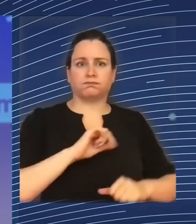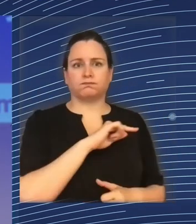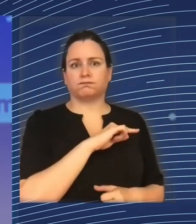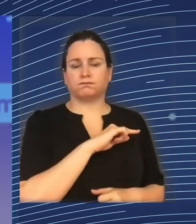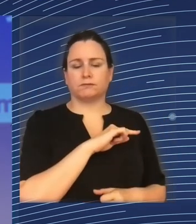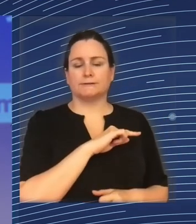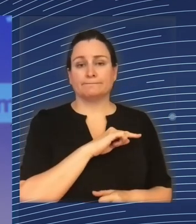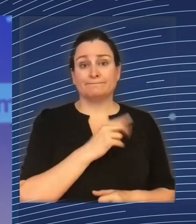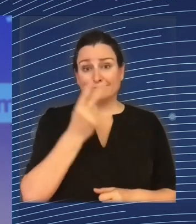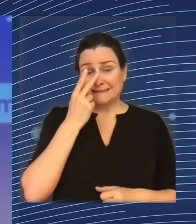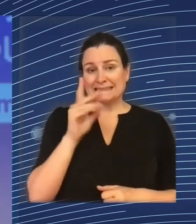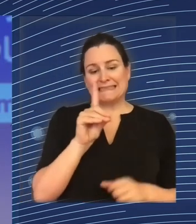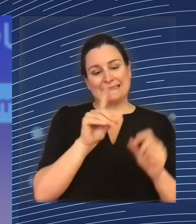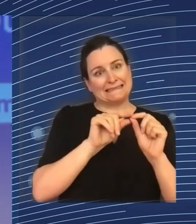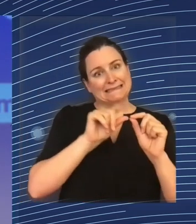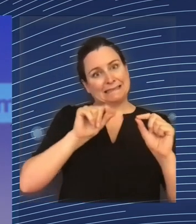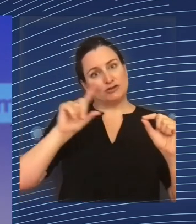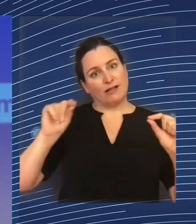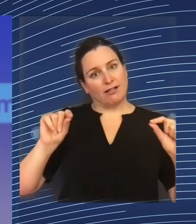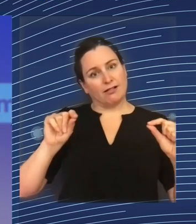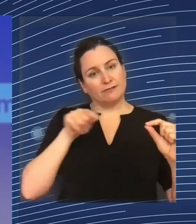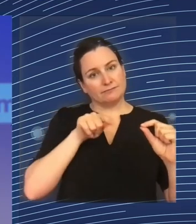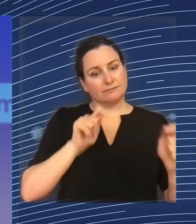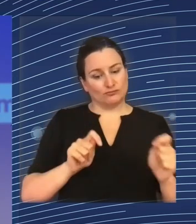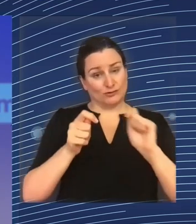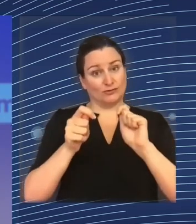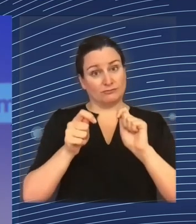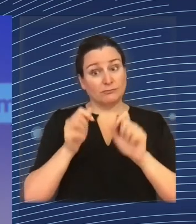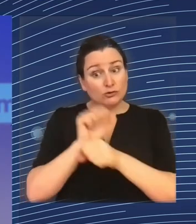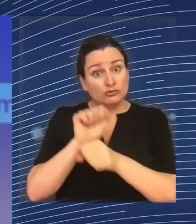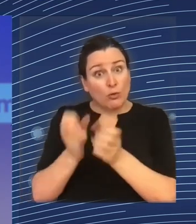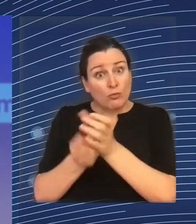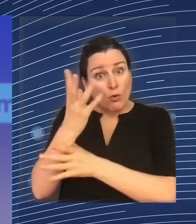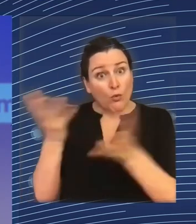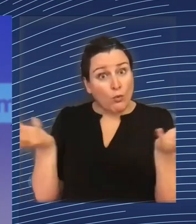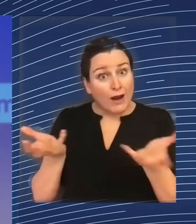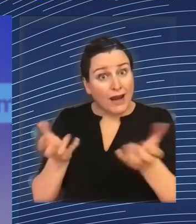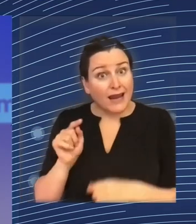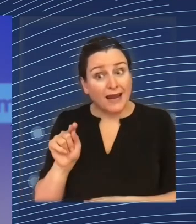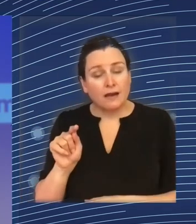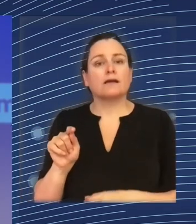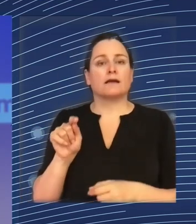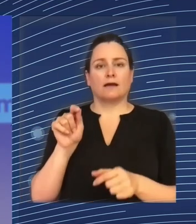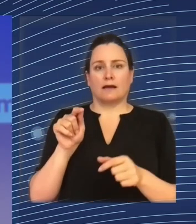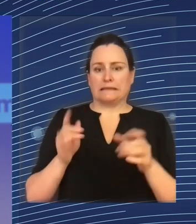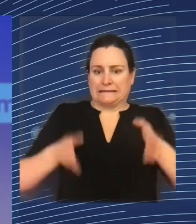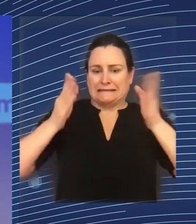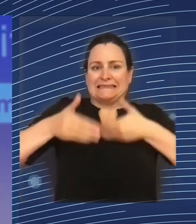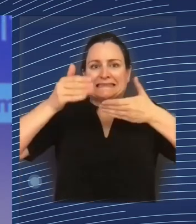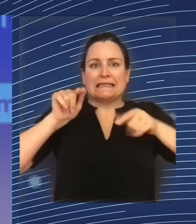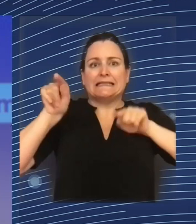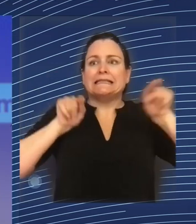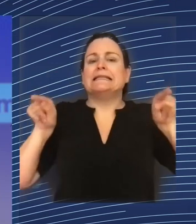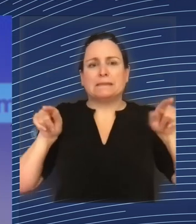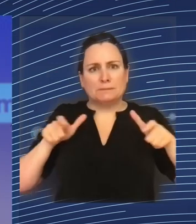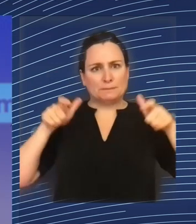transition, the places where you can see most of the jobs grow are already the prosperous and dynamic places, the big cities. Not, let's